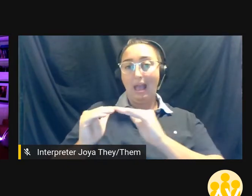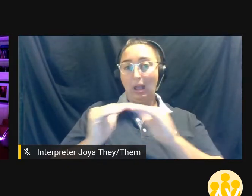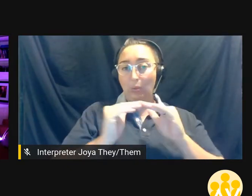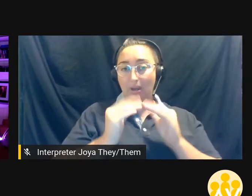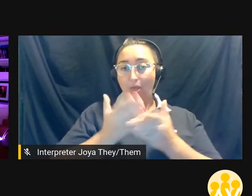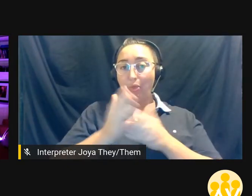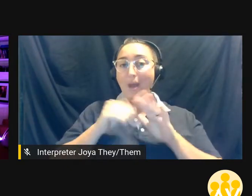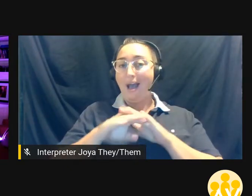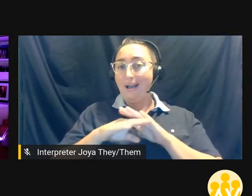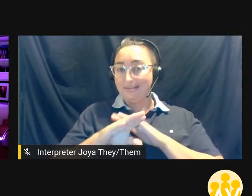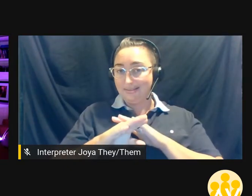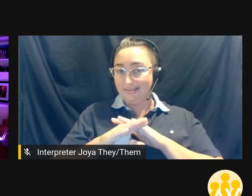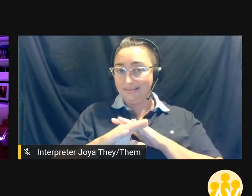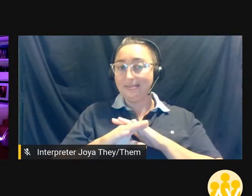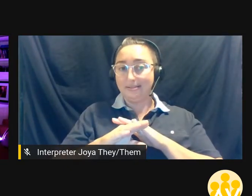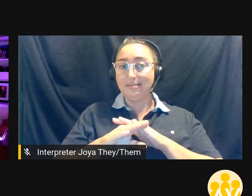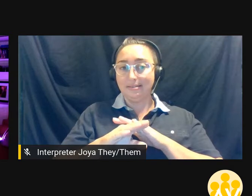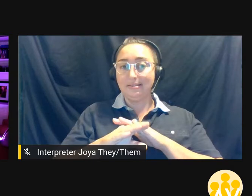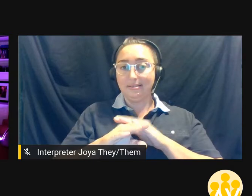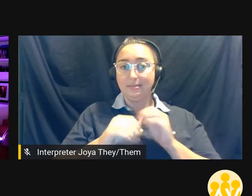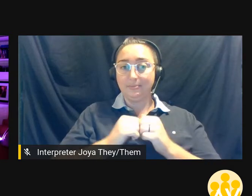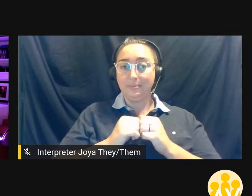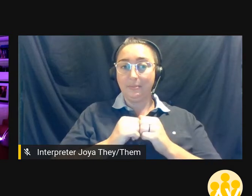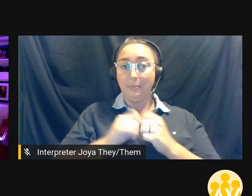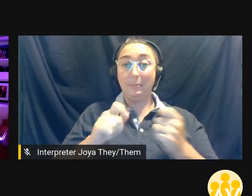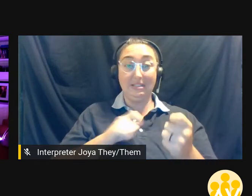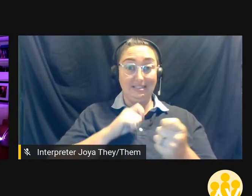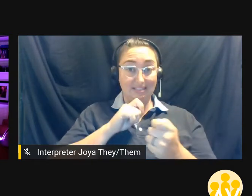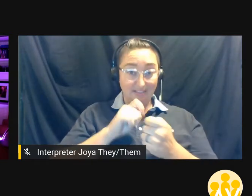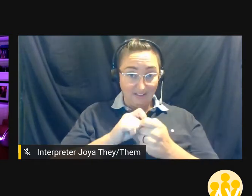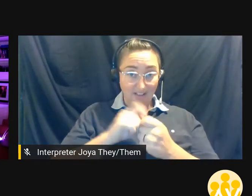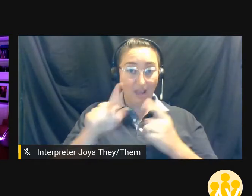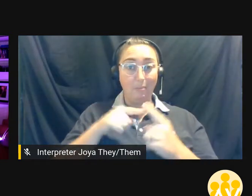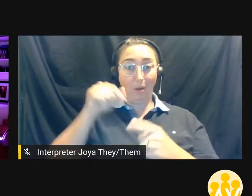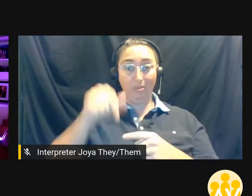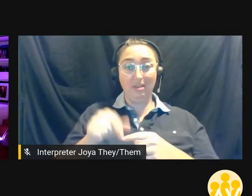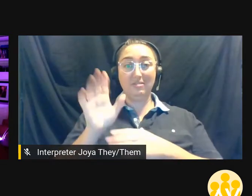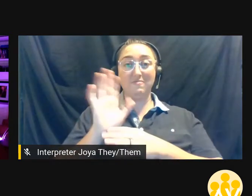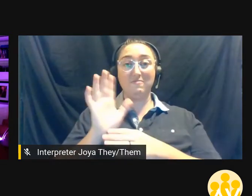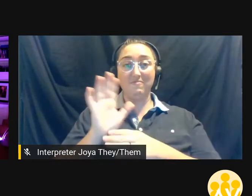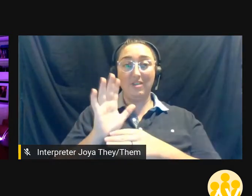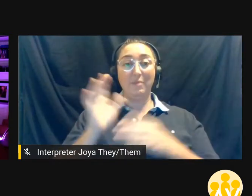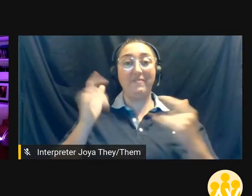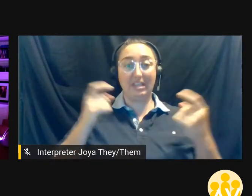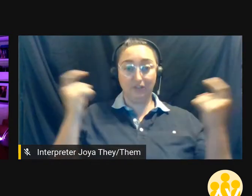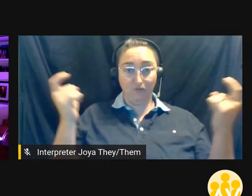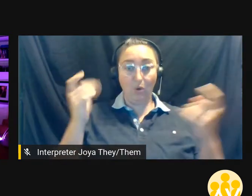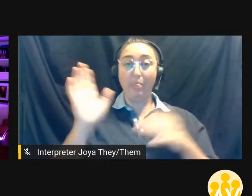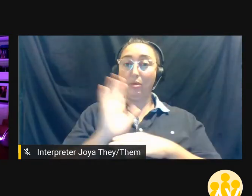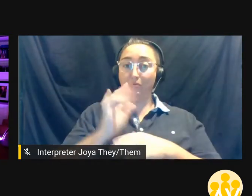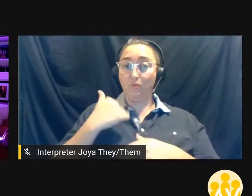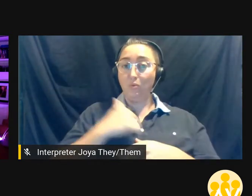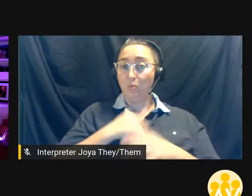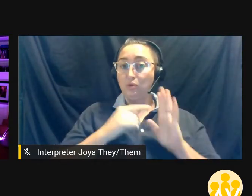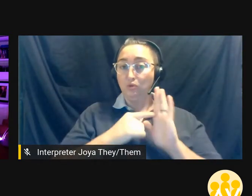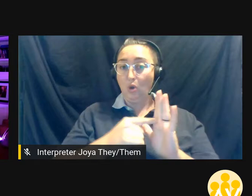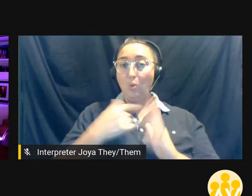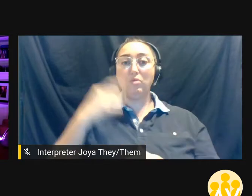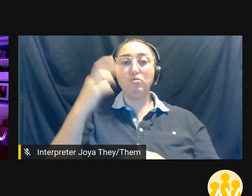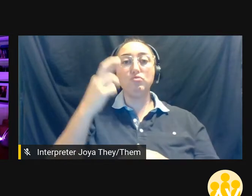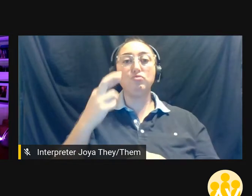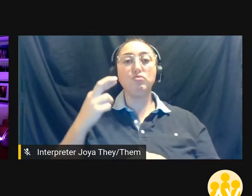with specific regard to the film festival and the films we show, we realized